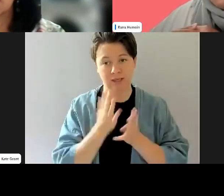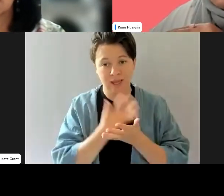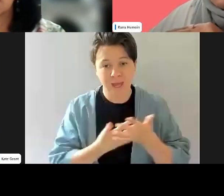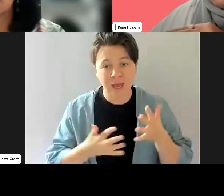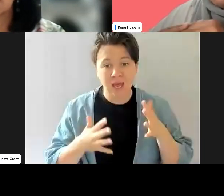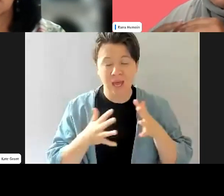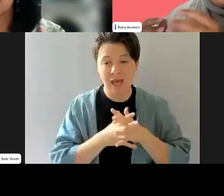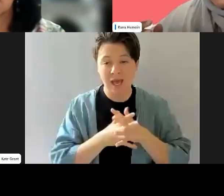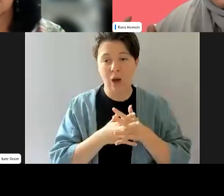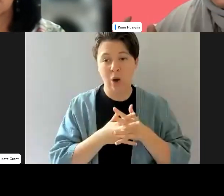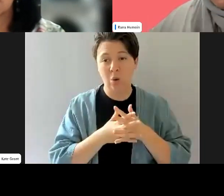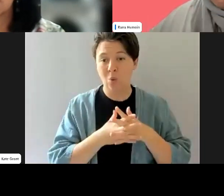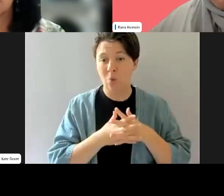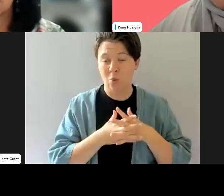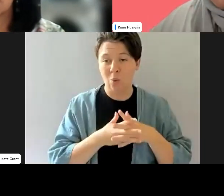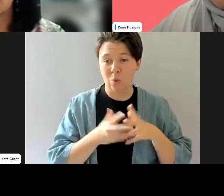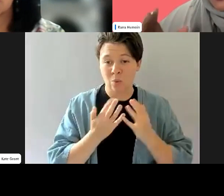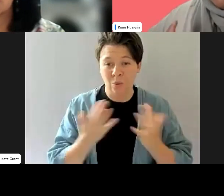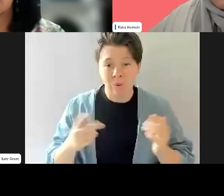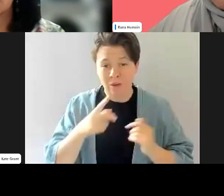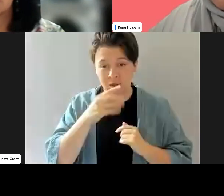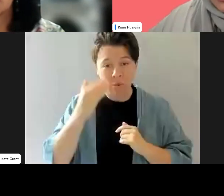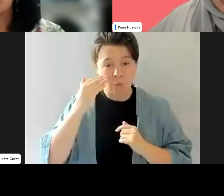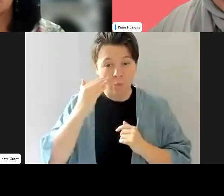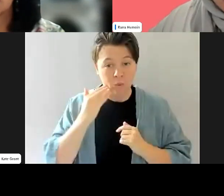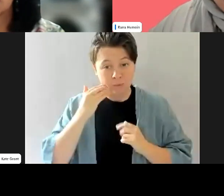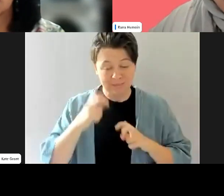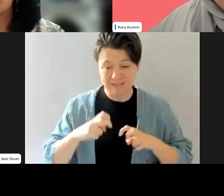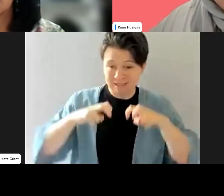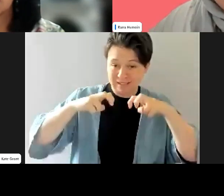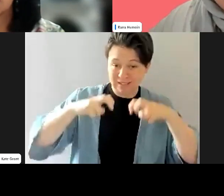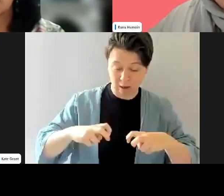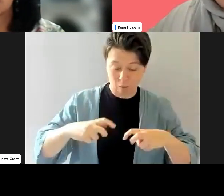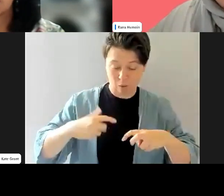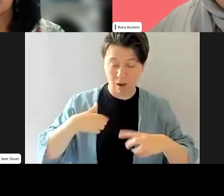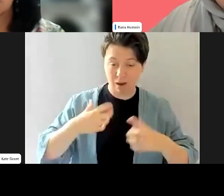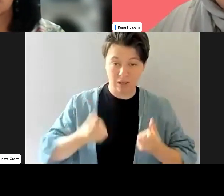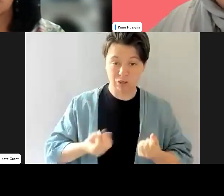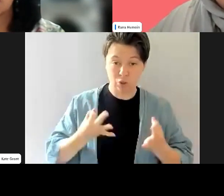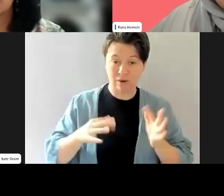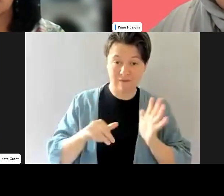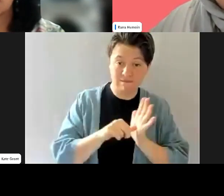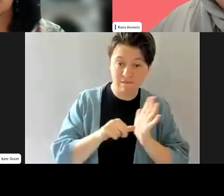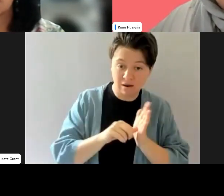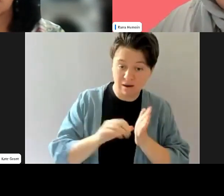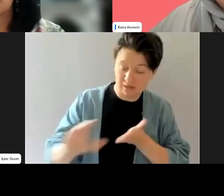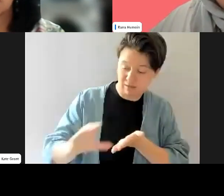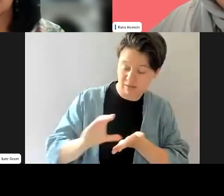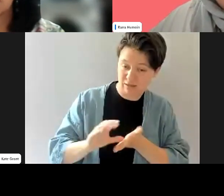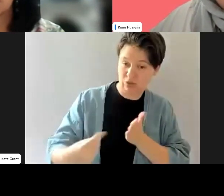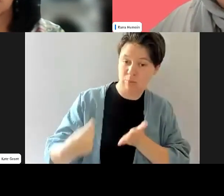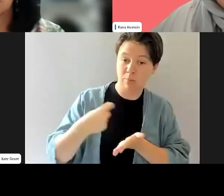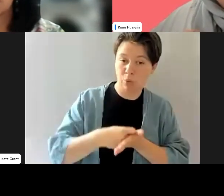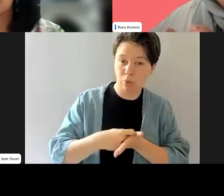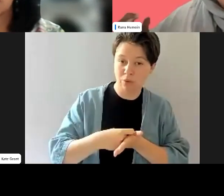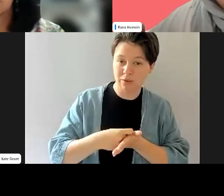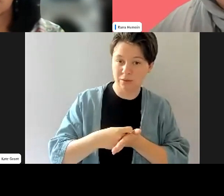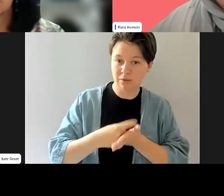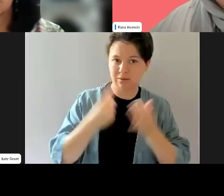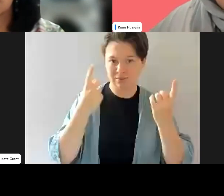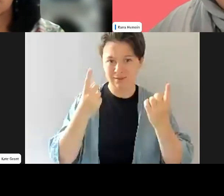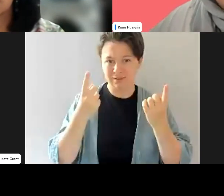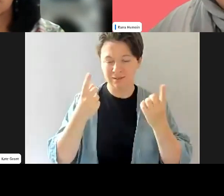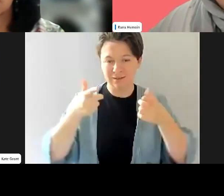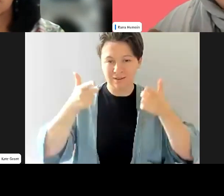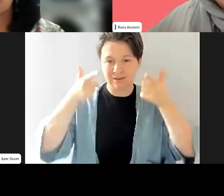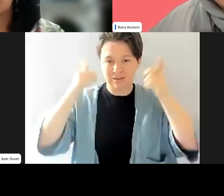many women sit down and get kind of, if they haven't got the financial now, they get that kind of support from the leaders above them to upskill